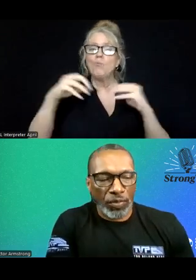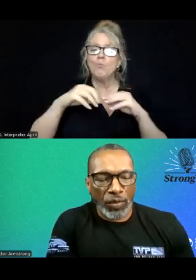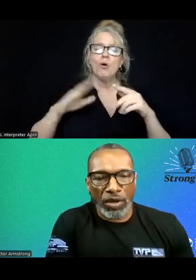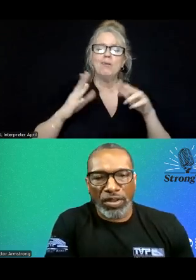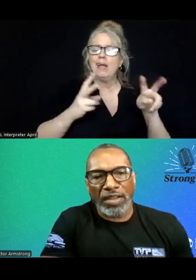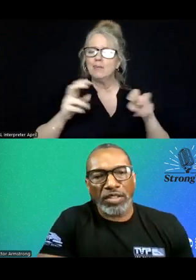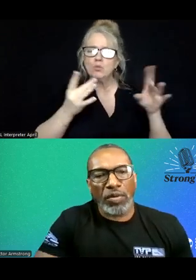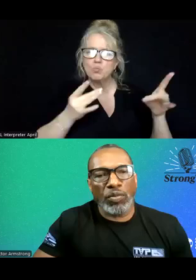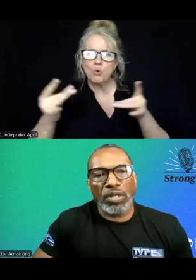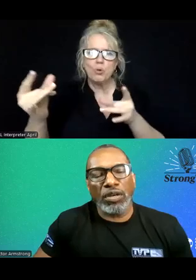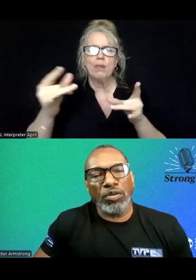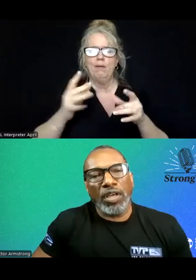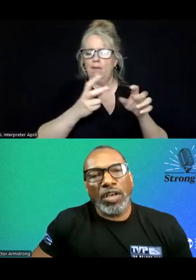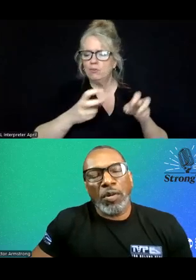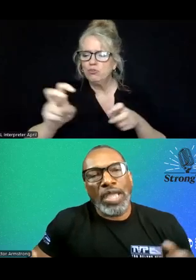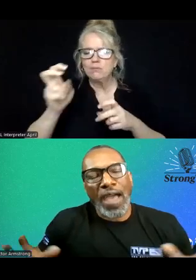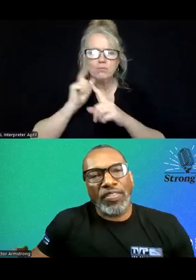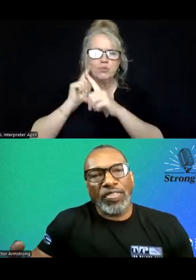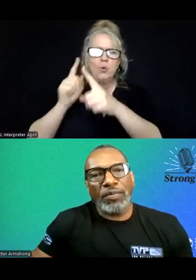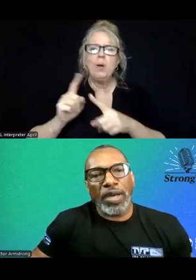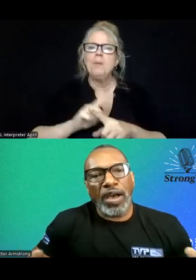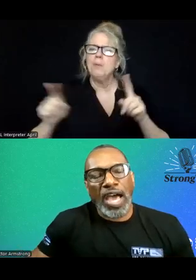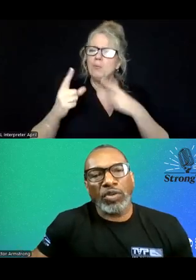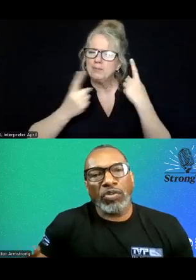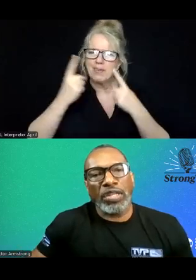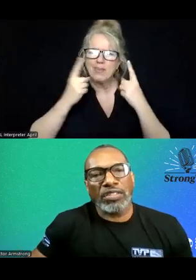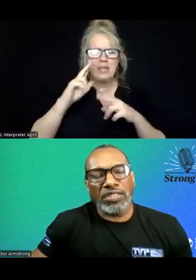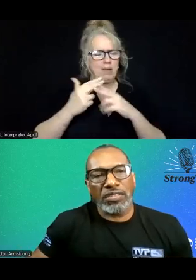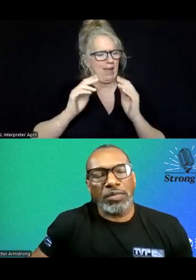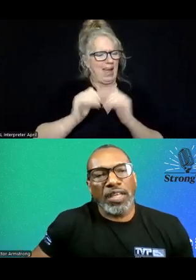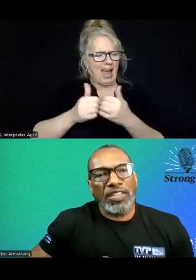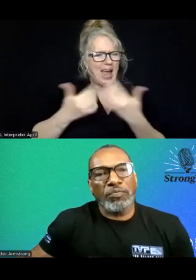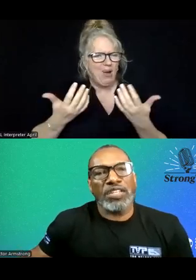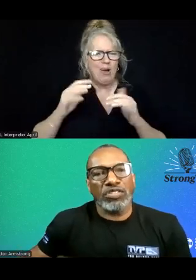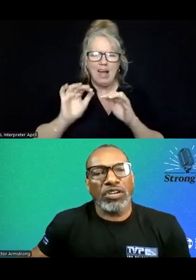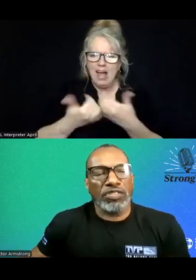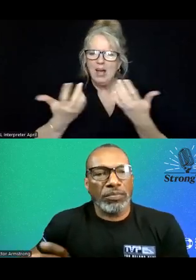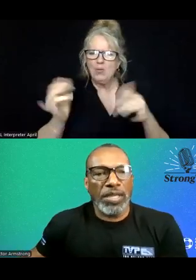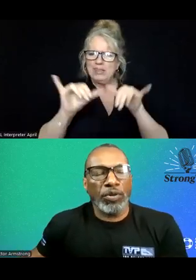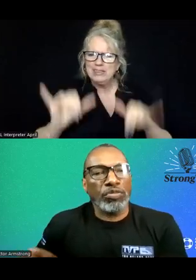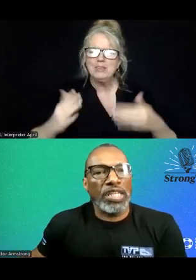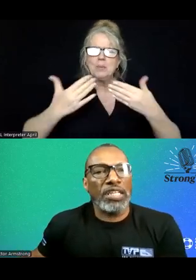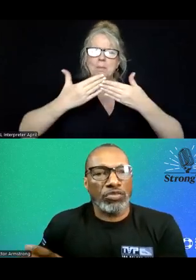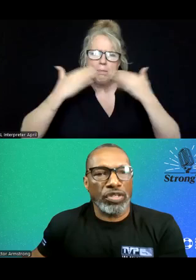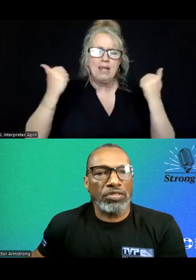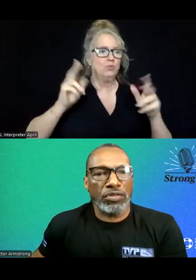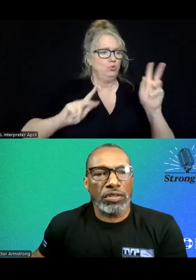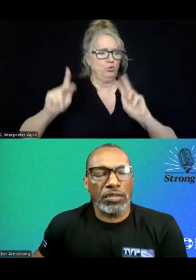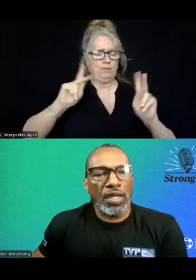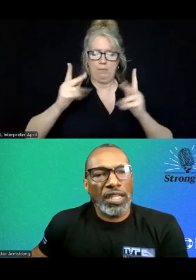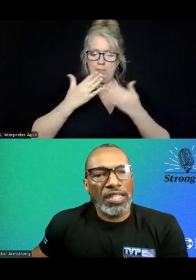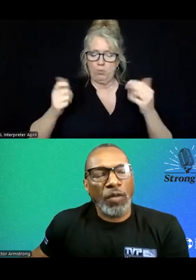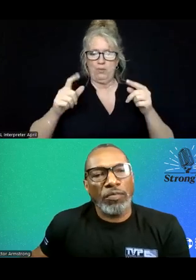transition from where we are now to where we want to go. But we have to think about how do we create a system that best serves the people who need the